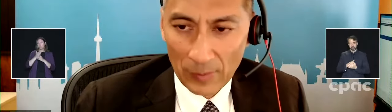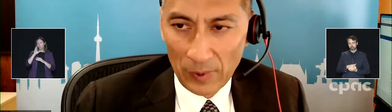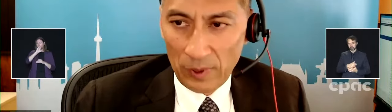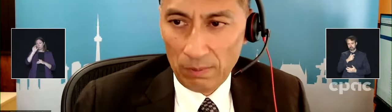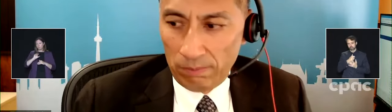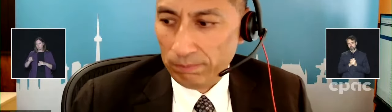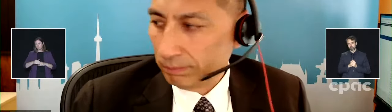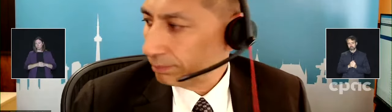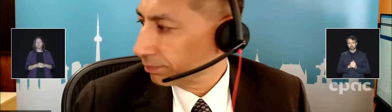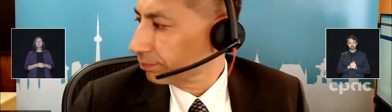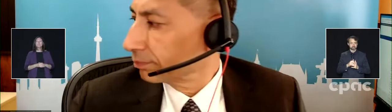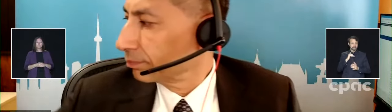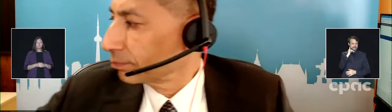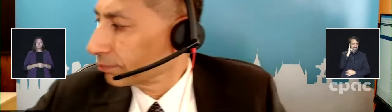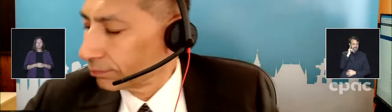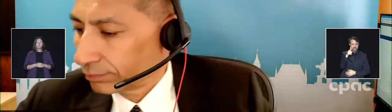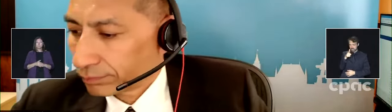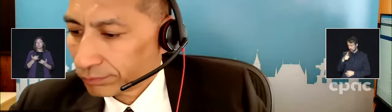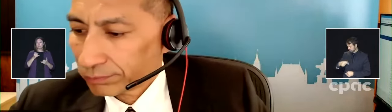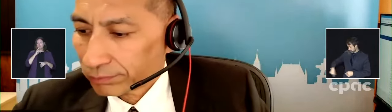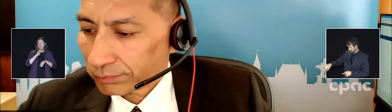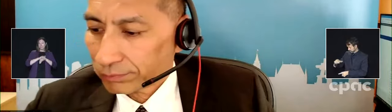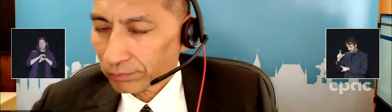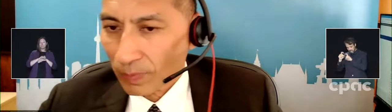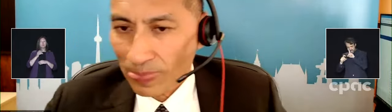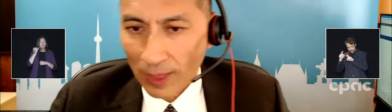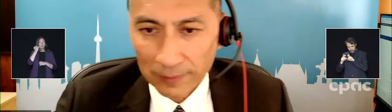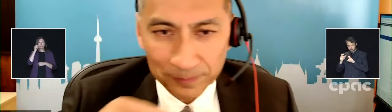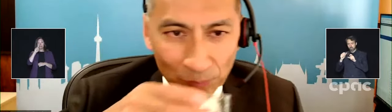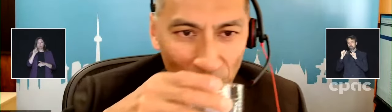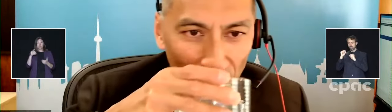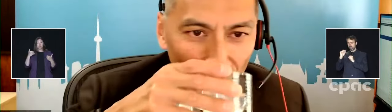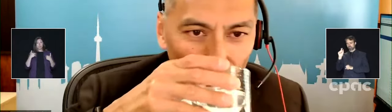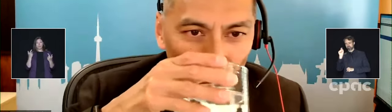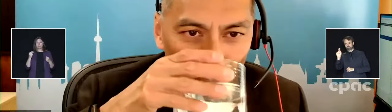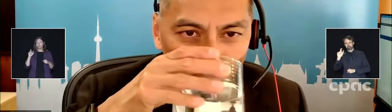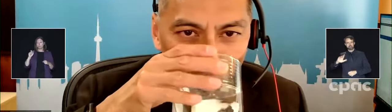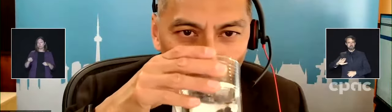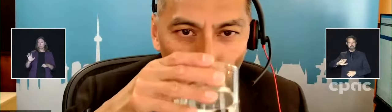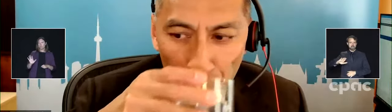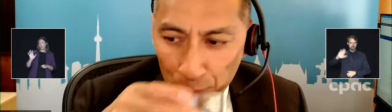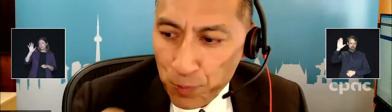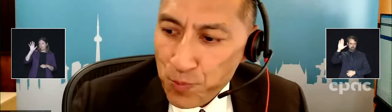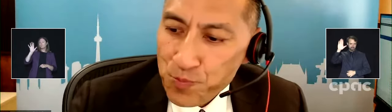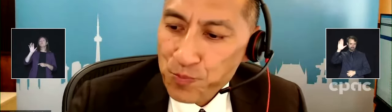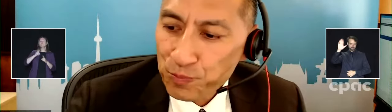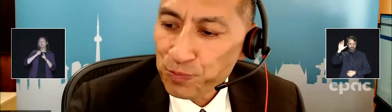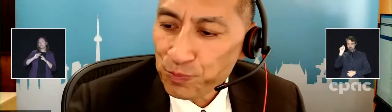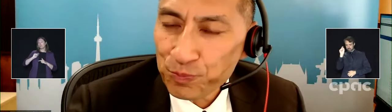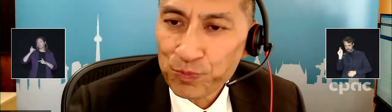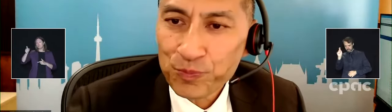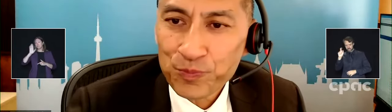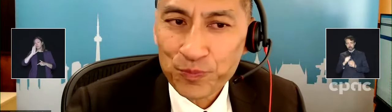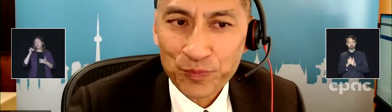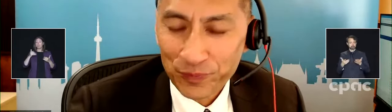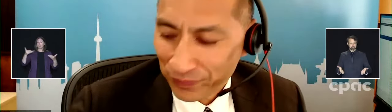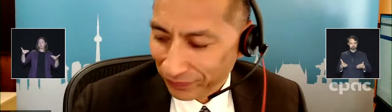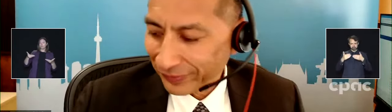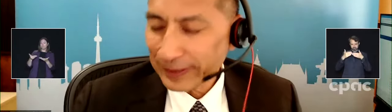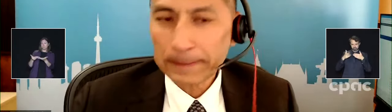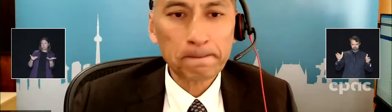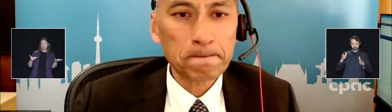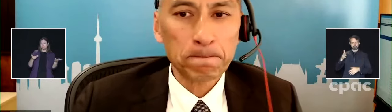has a question, I invite you to raise your virtual hand, please. We will start now with the allocutions. Dr.